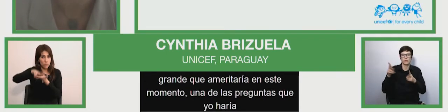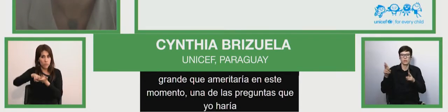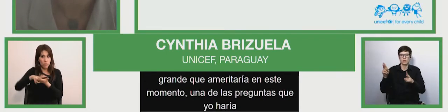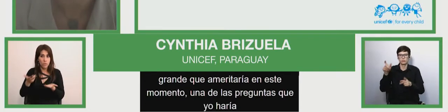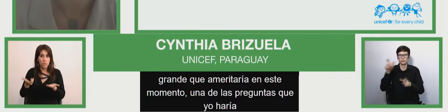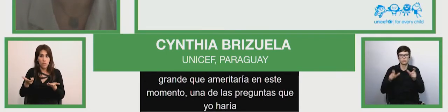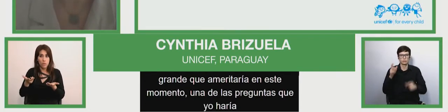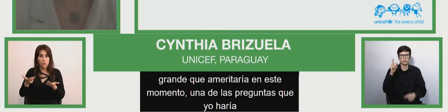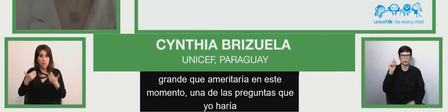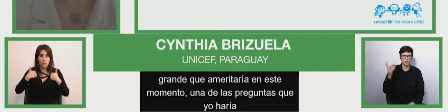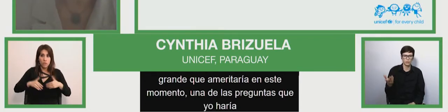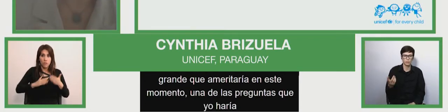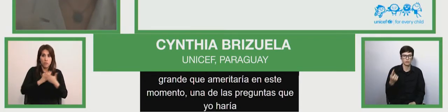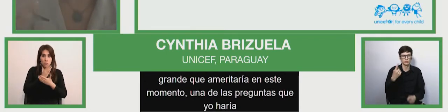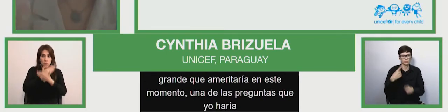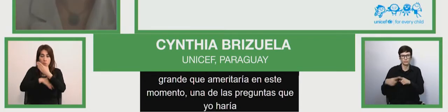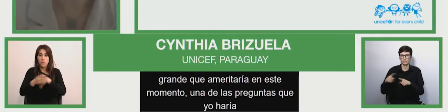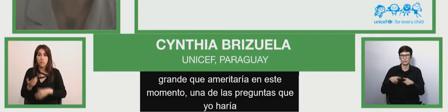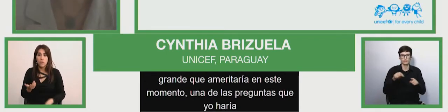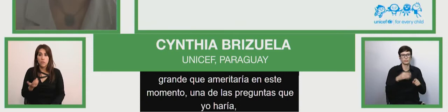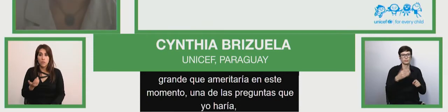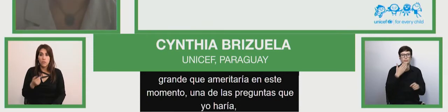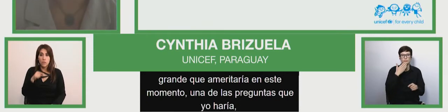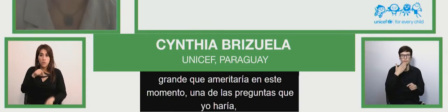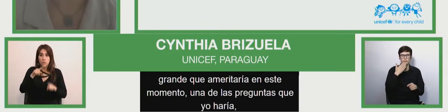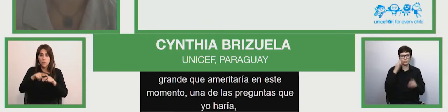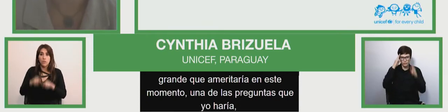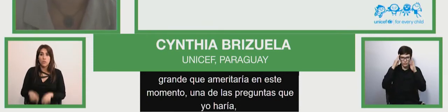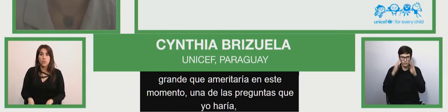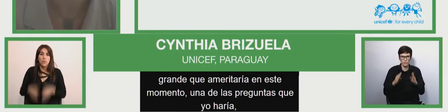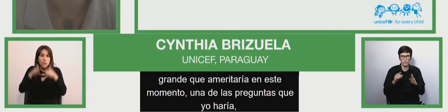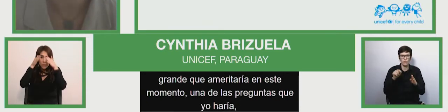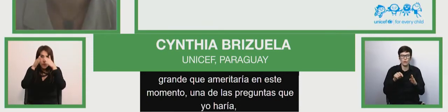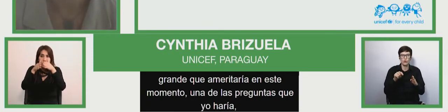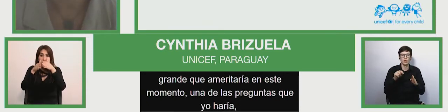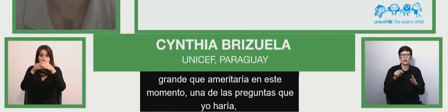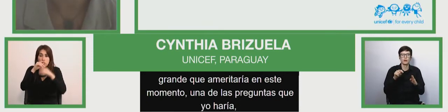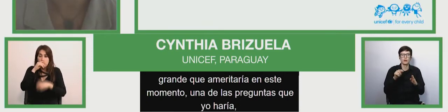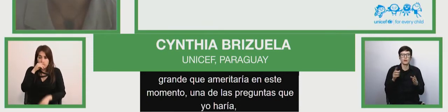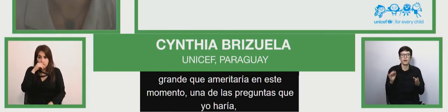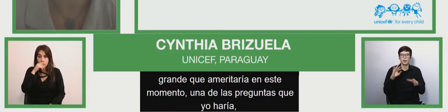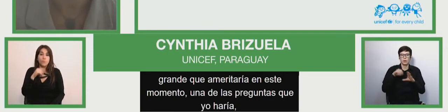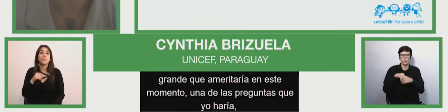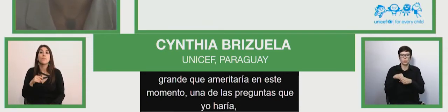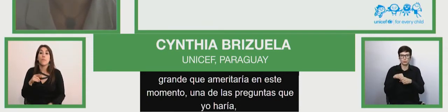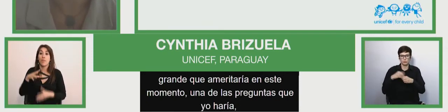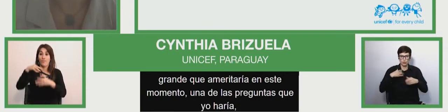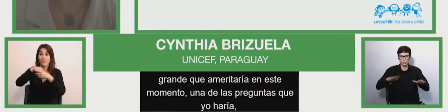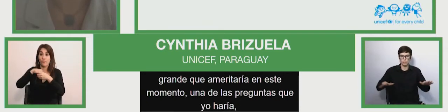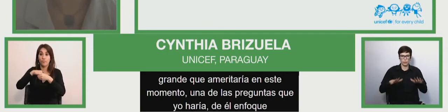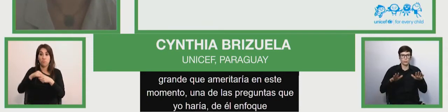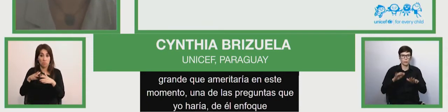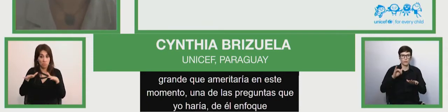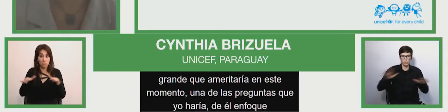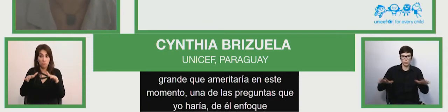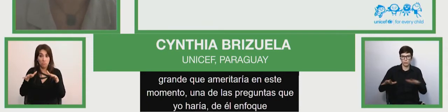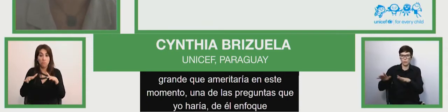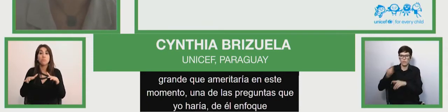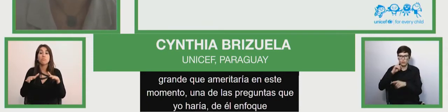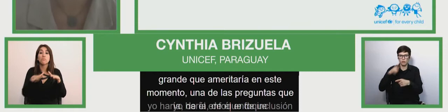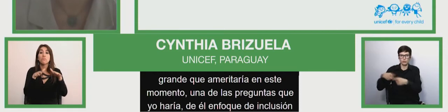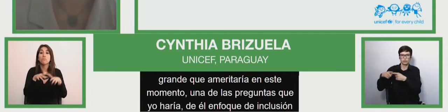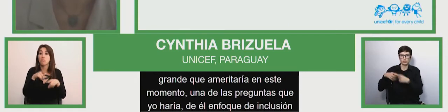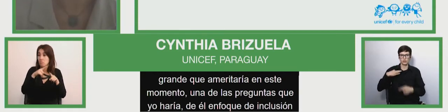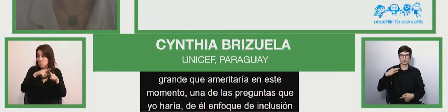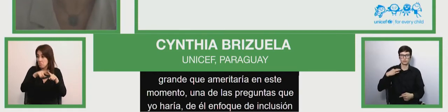that that we focus on inclusion that is being promoted and it's being promoted from civil society and it's promoted